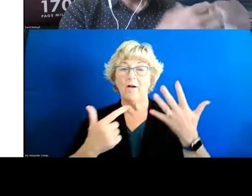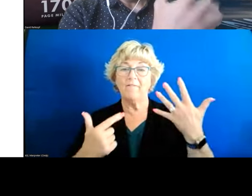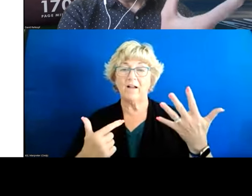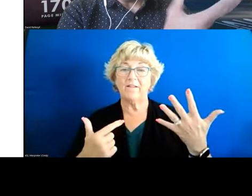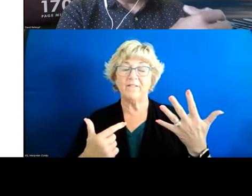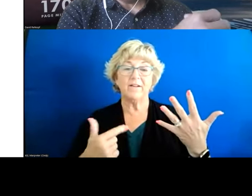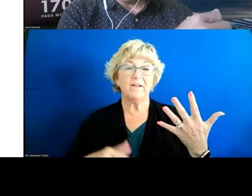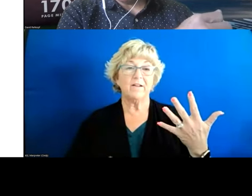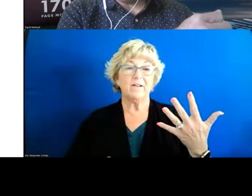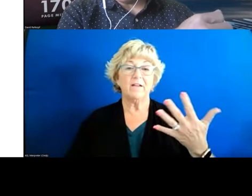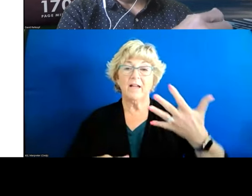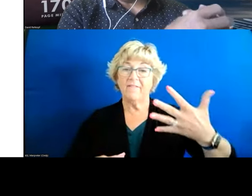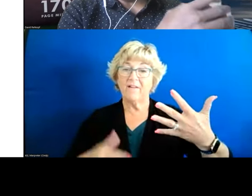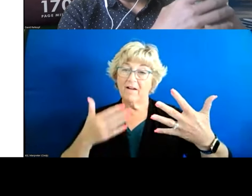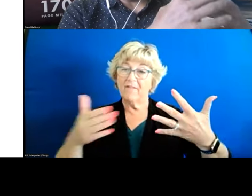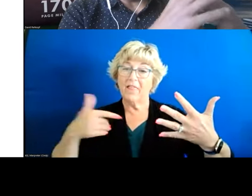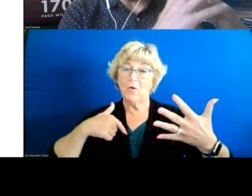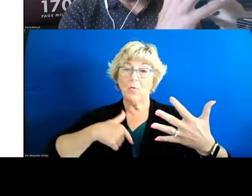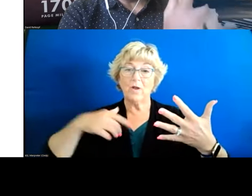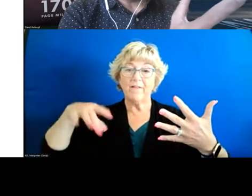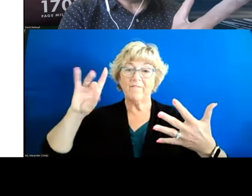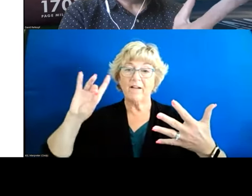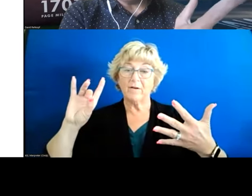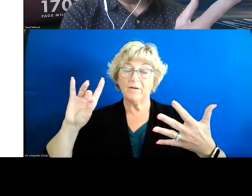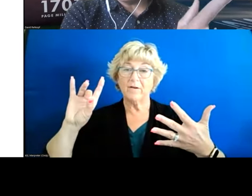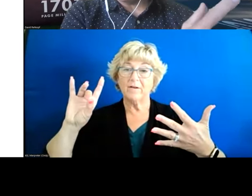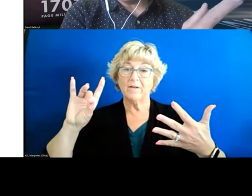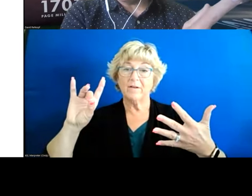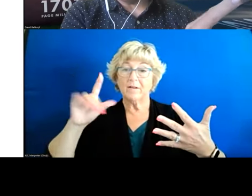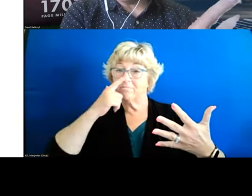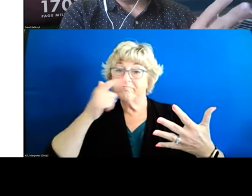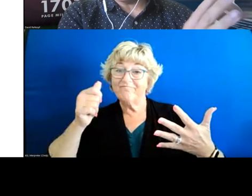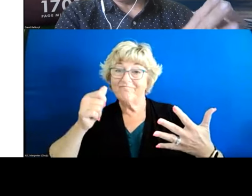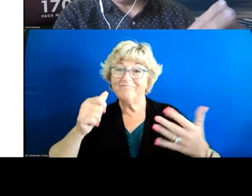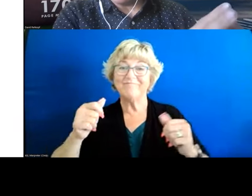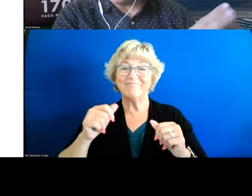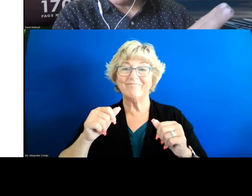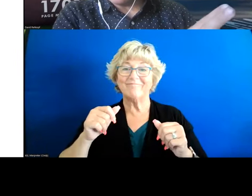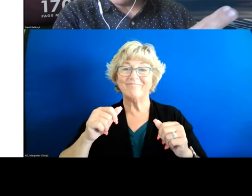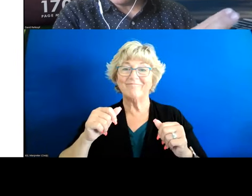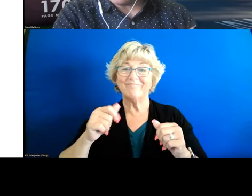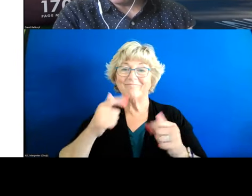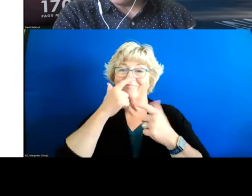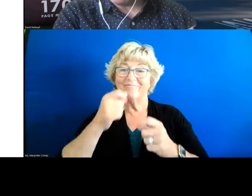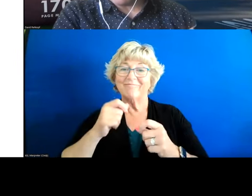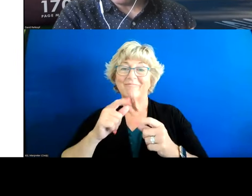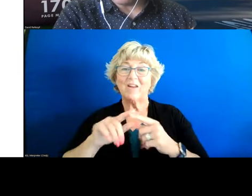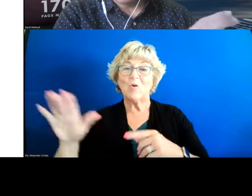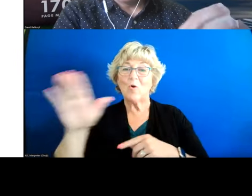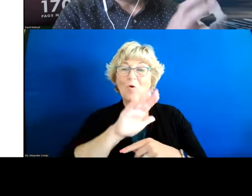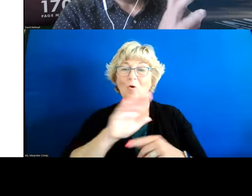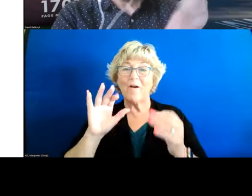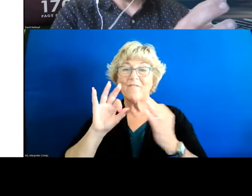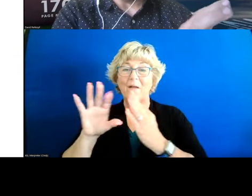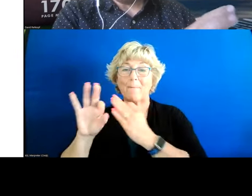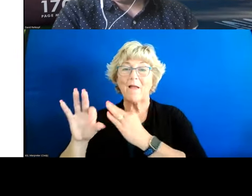uh so here were the five things um you know i i'd be super interested every time i present this i'm really interested in getting feedback on